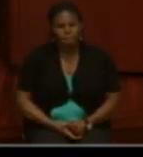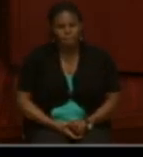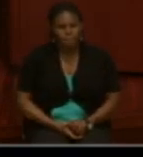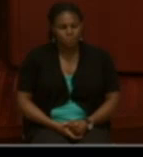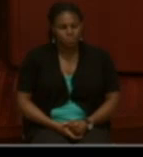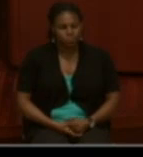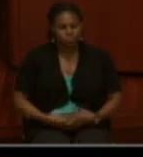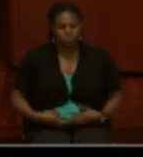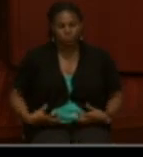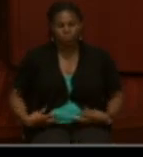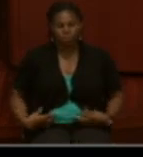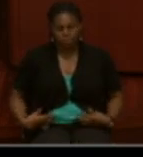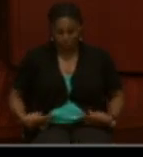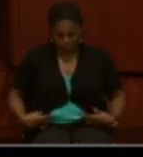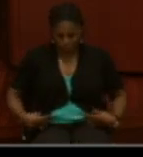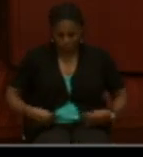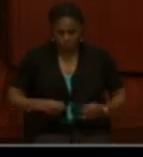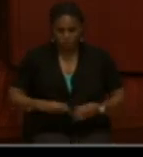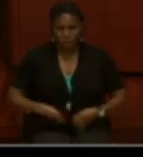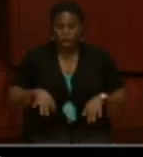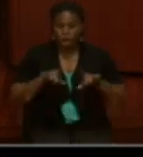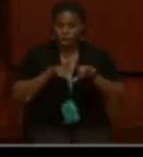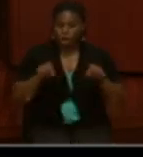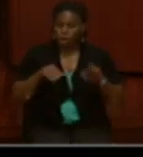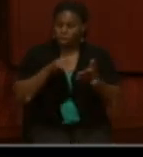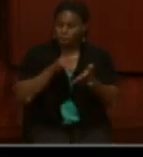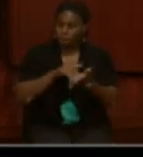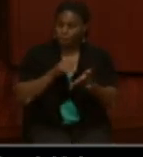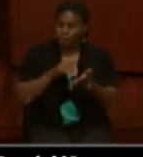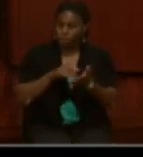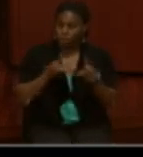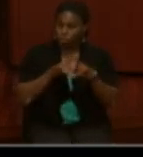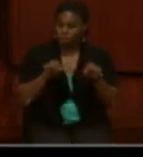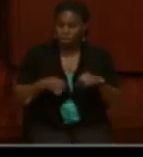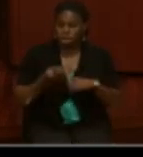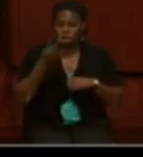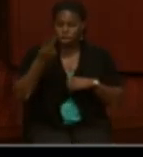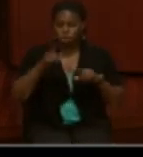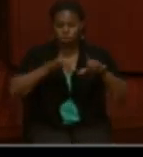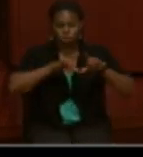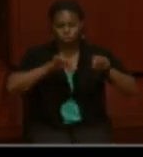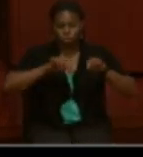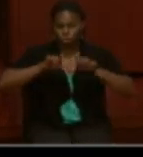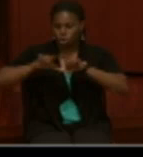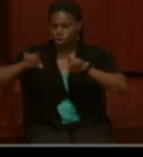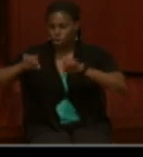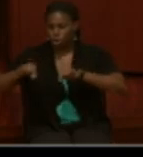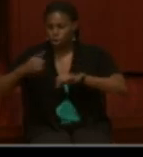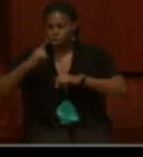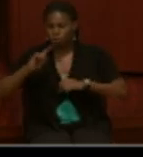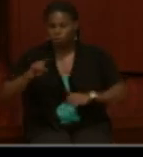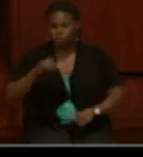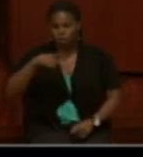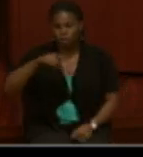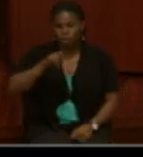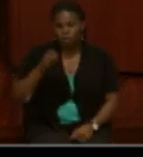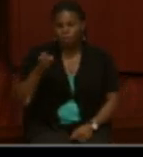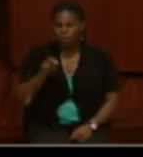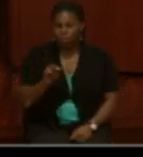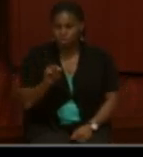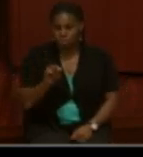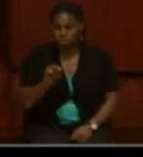Then I mentioned carded medical records. These are two cards for Samuel Patterson.